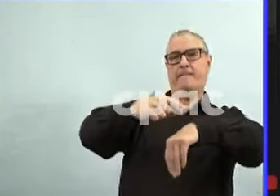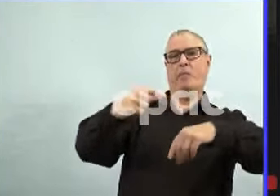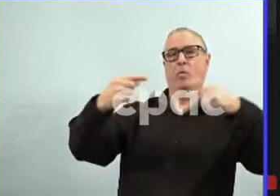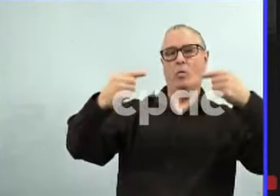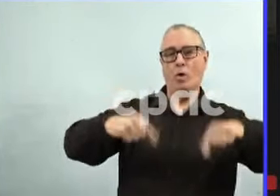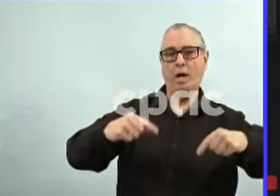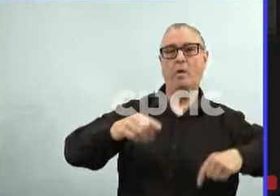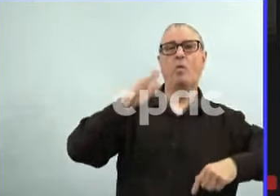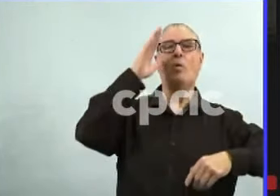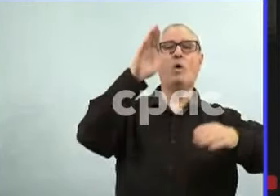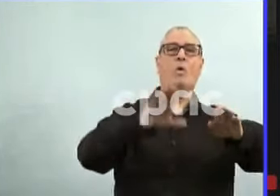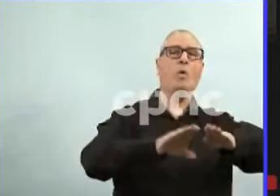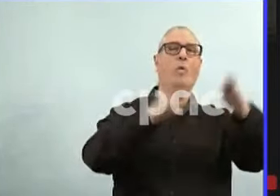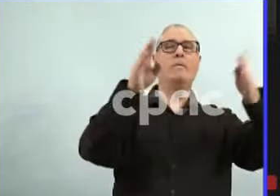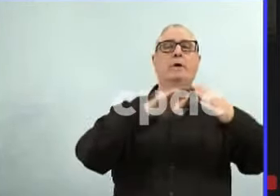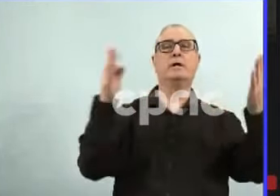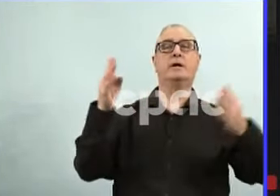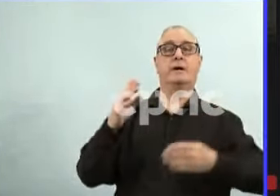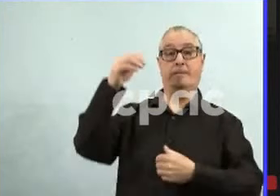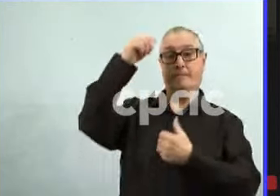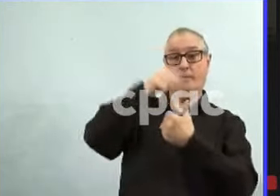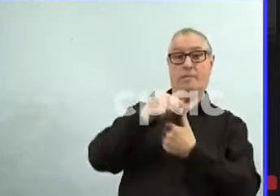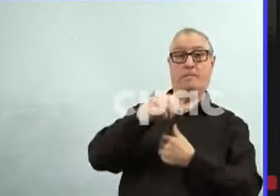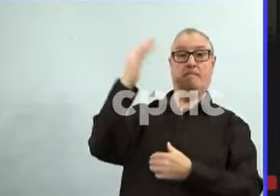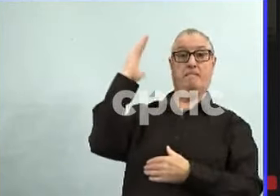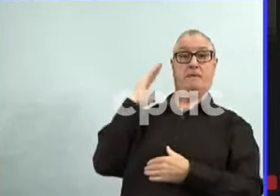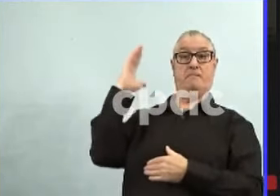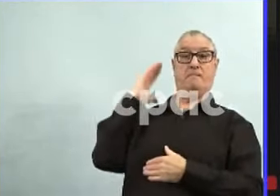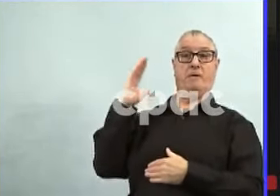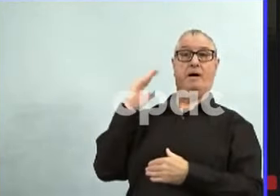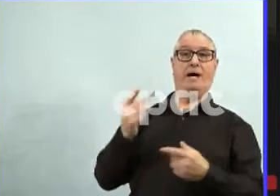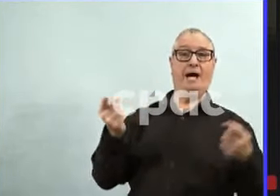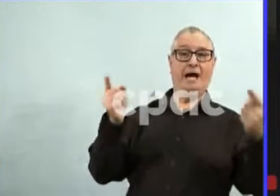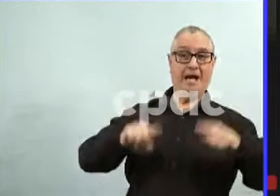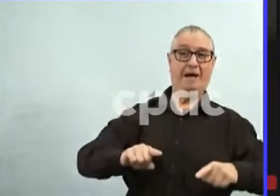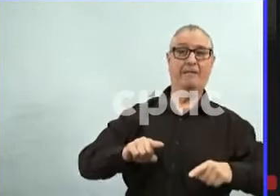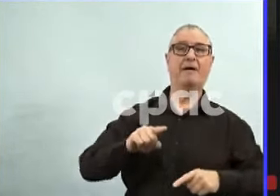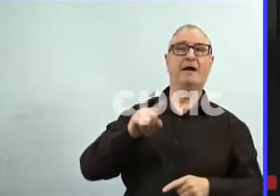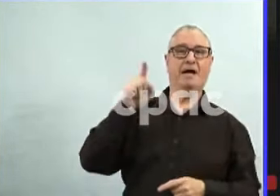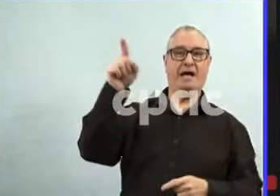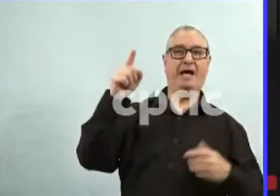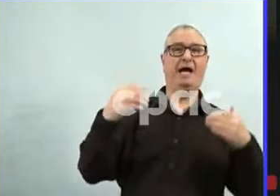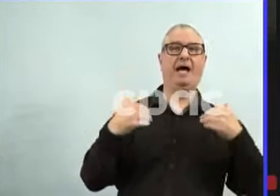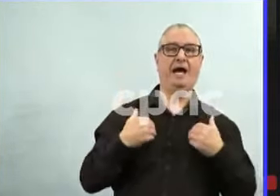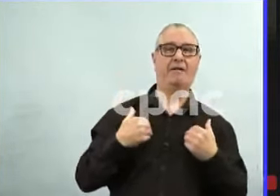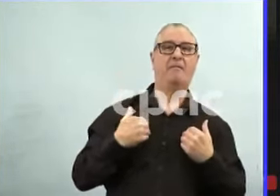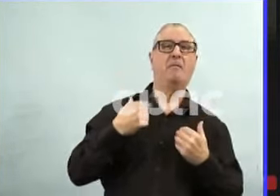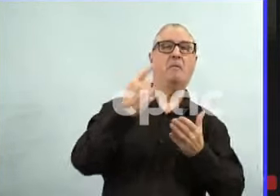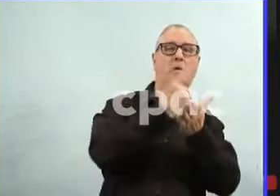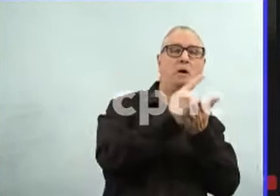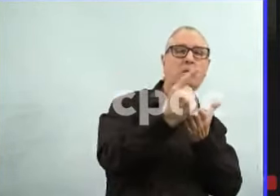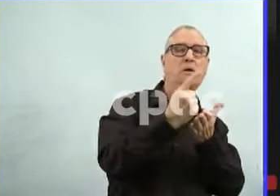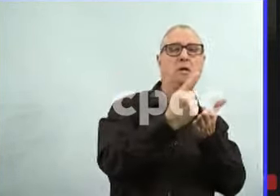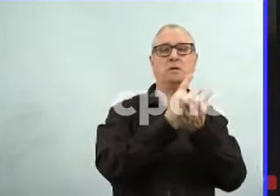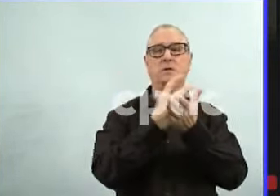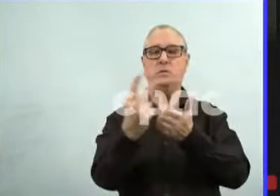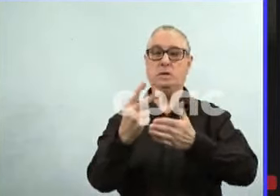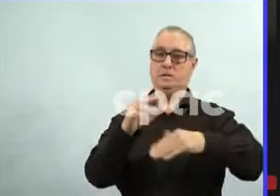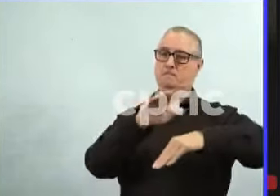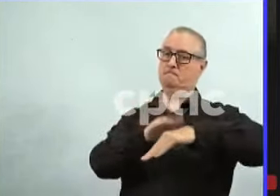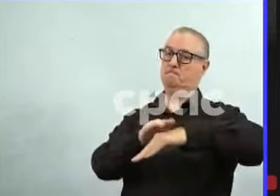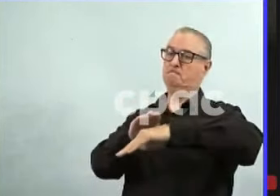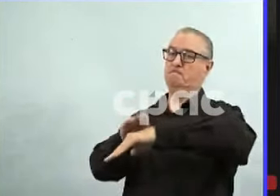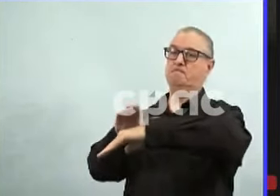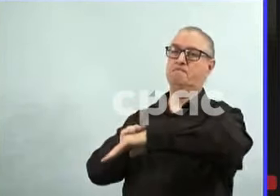kind of had a couple weeks of three or four weeks, one or two infection cycles. But would the timeline be